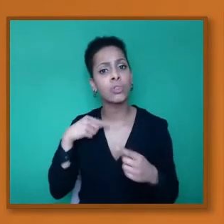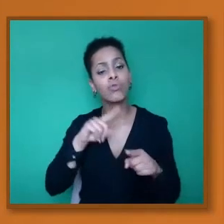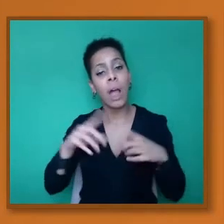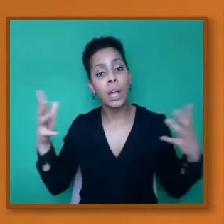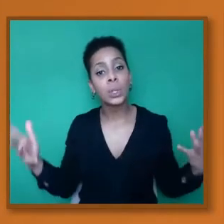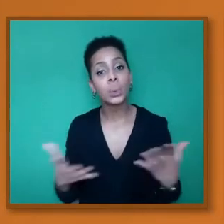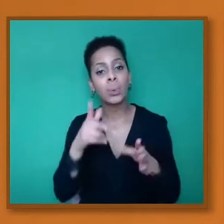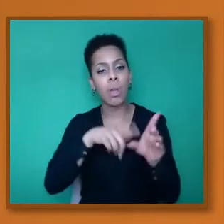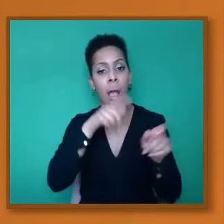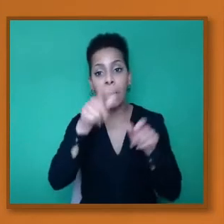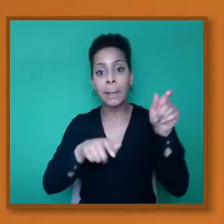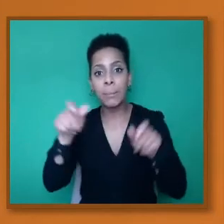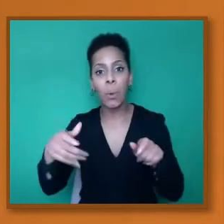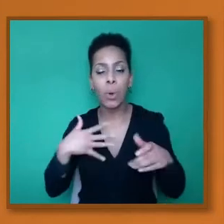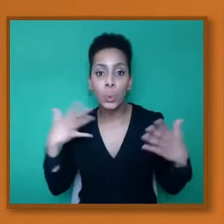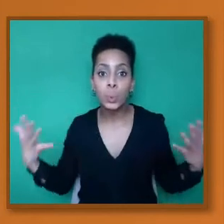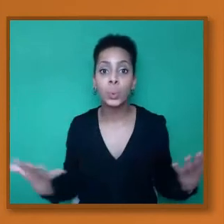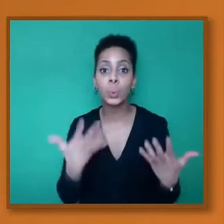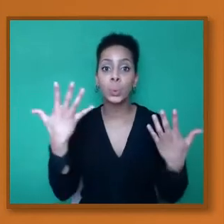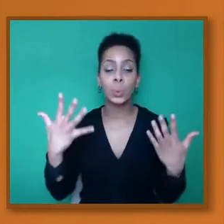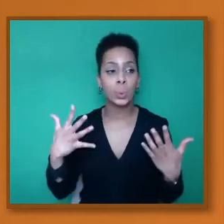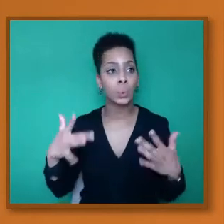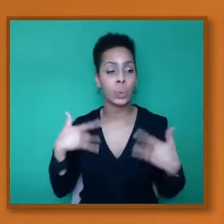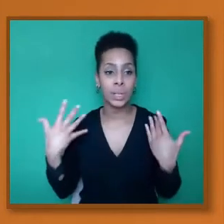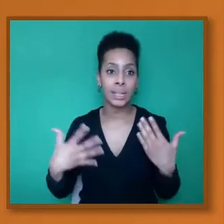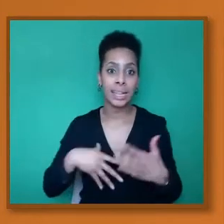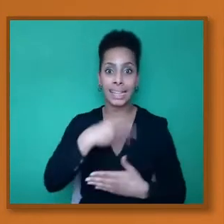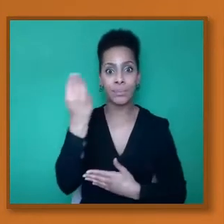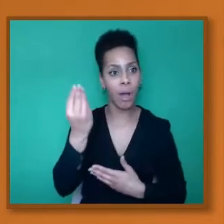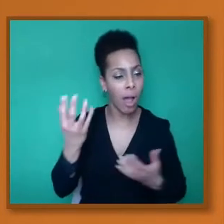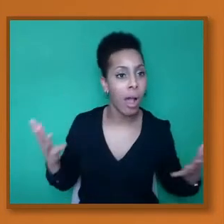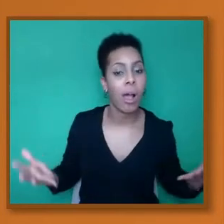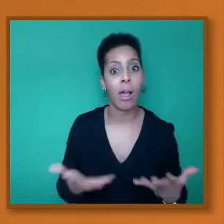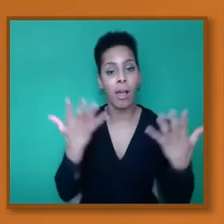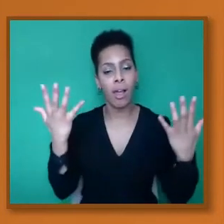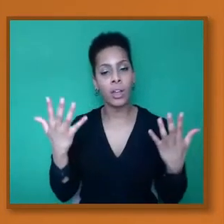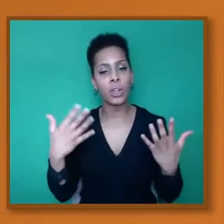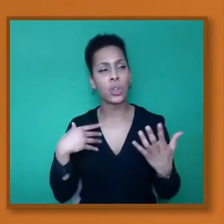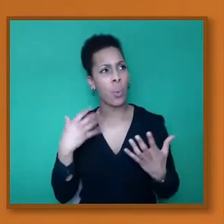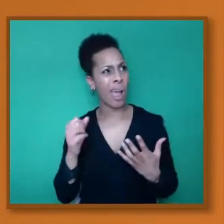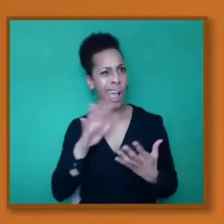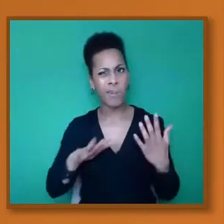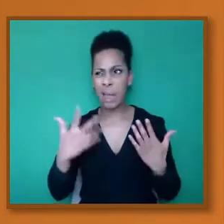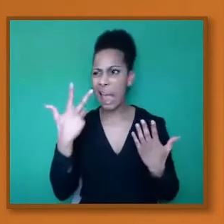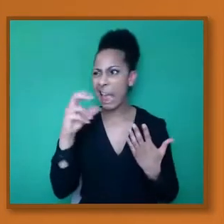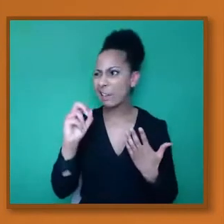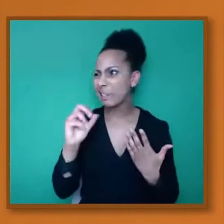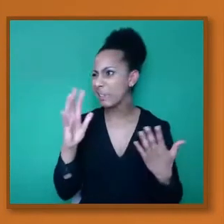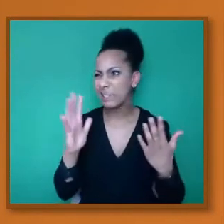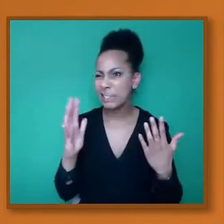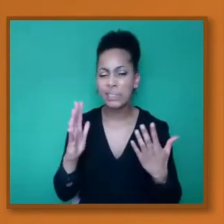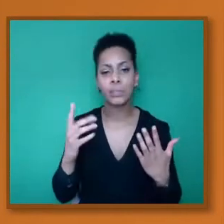are all different activities. So one day, we're going to have around 80 or so black role models. Great, the slides up.